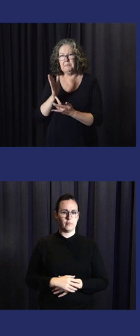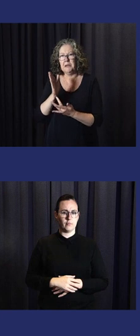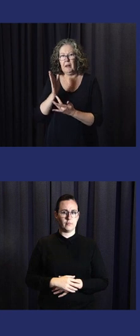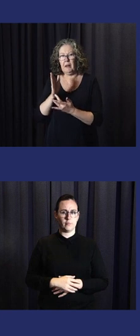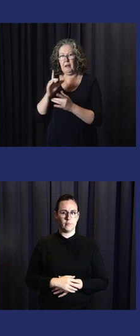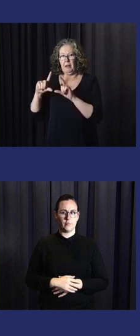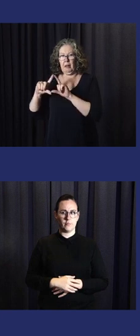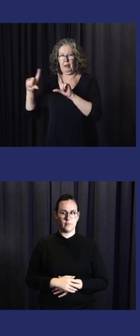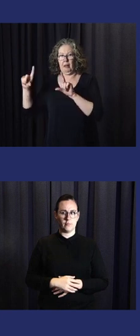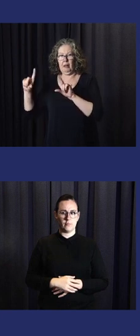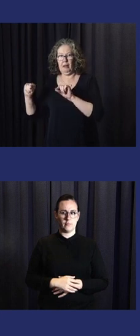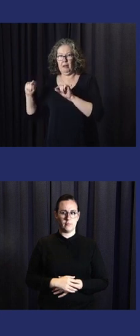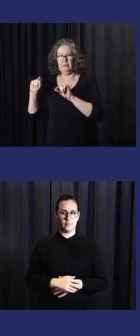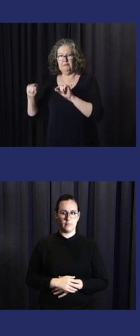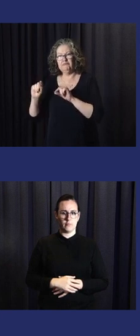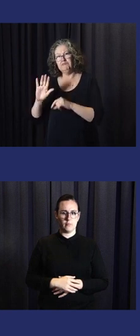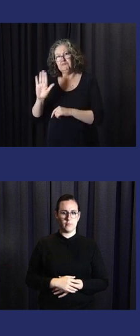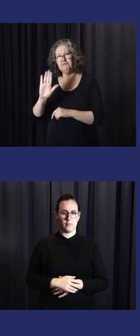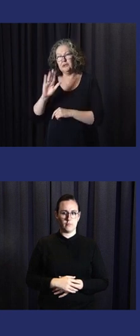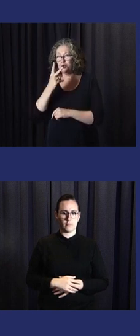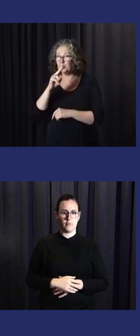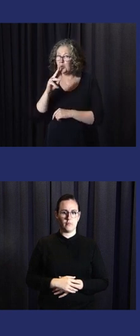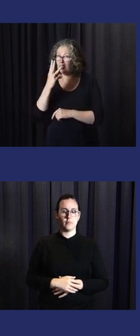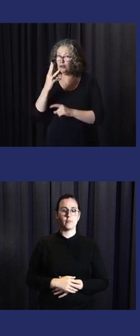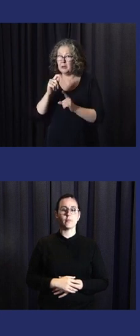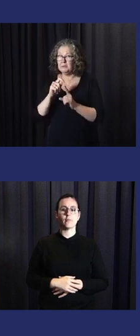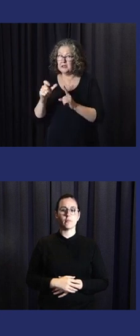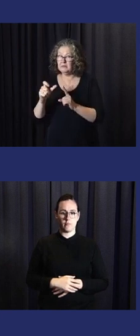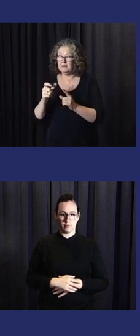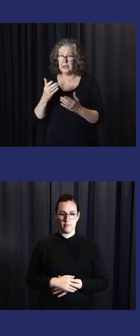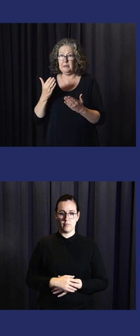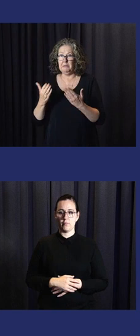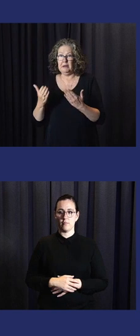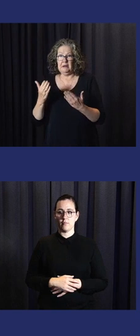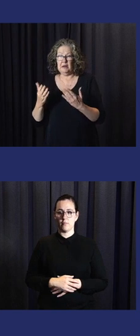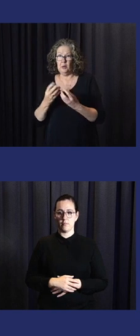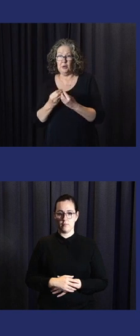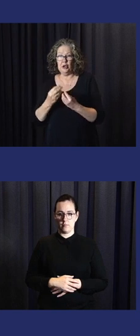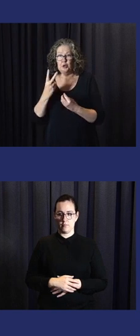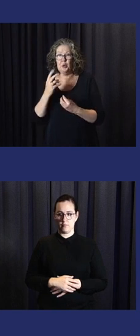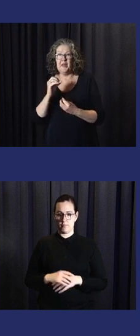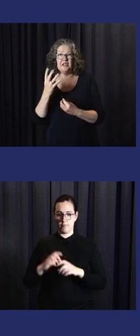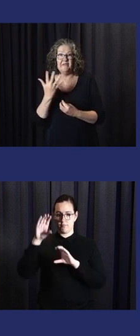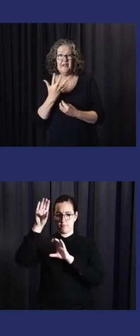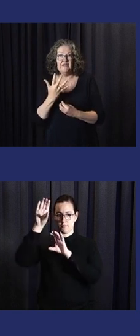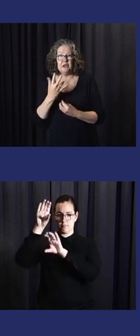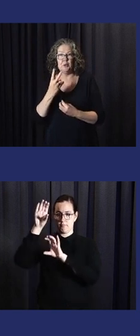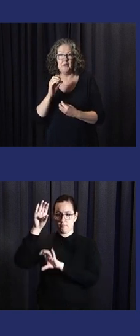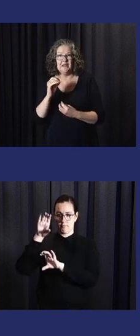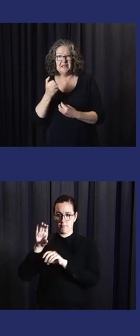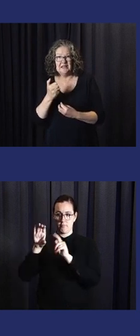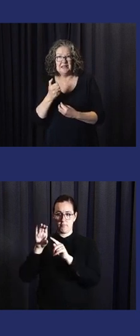induction tea in the middle table is about